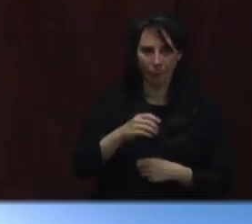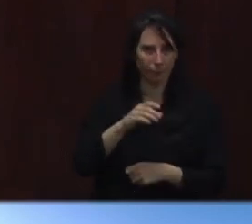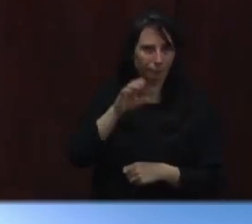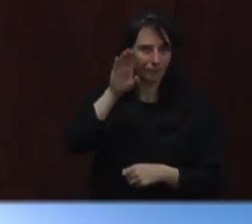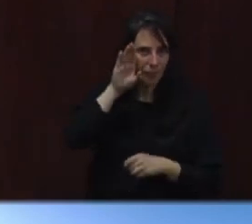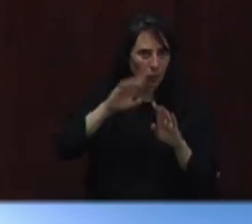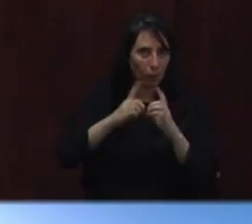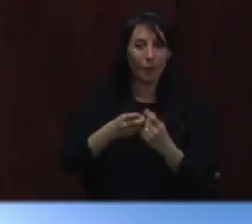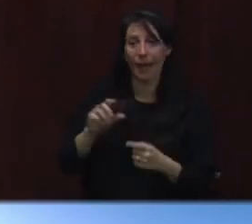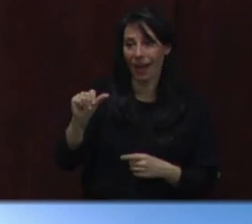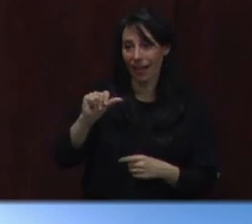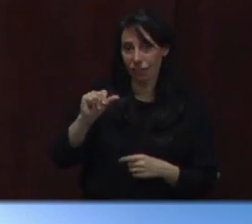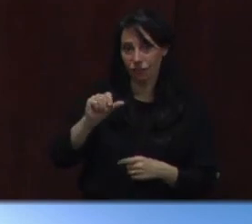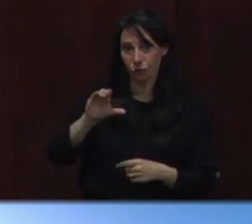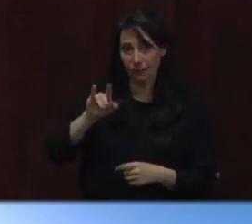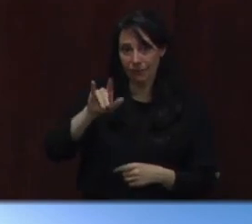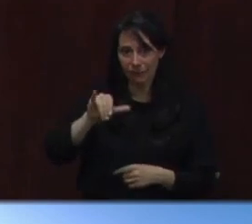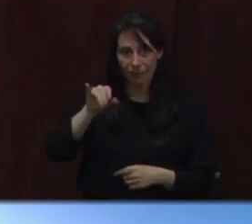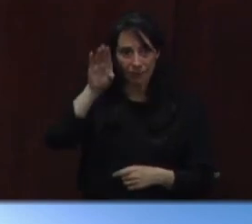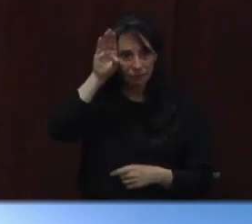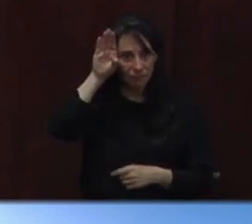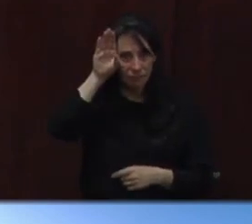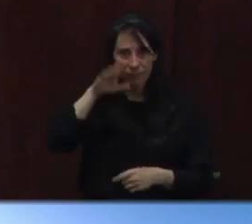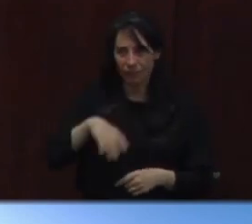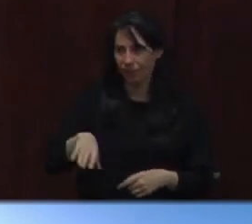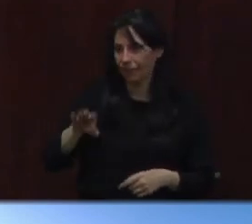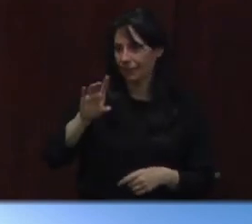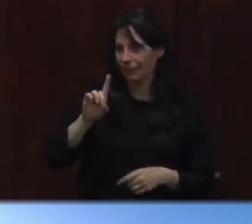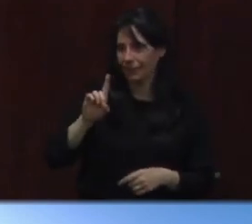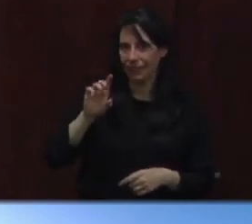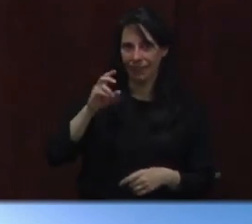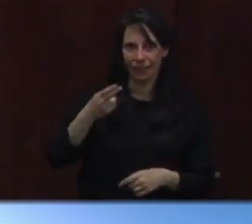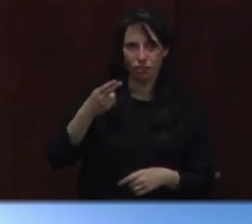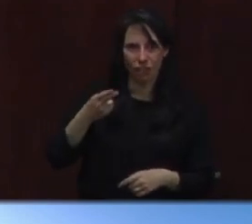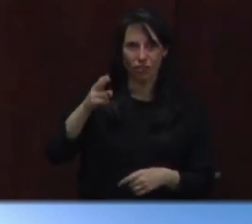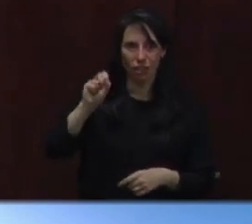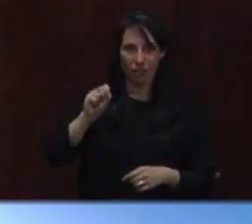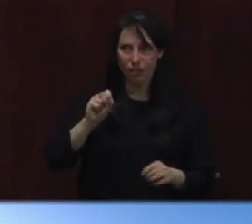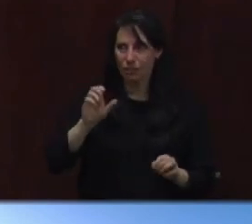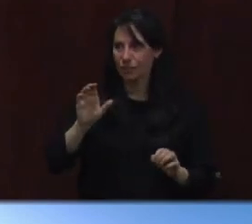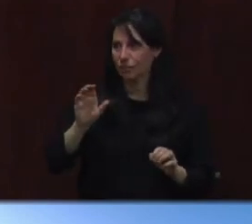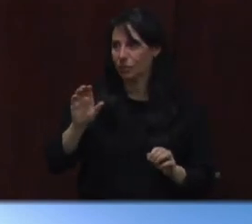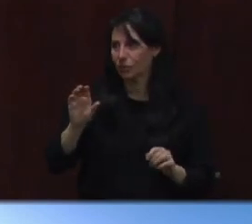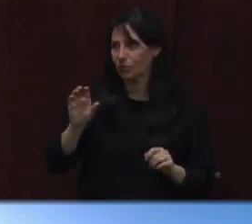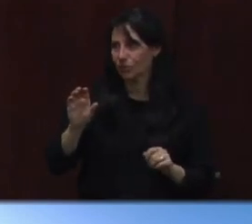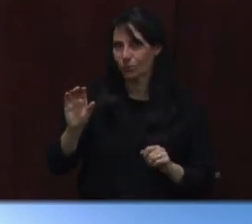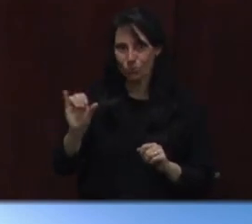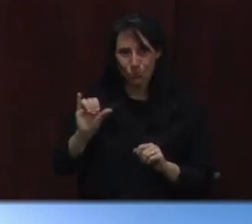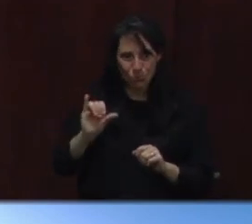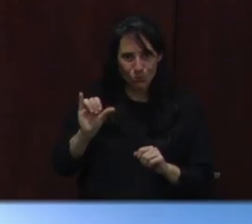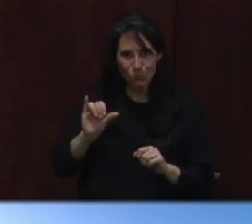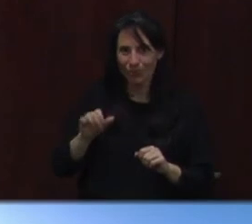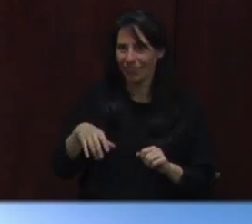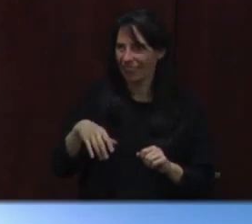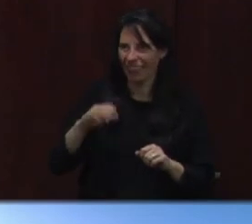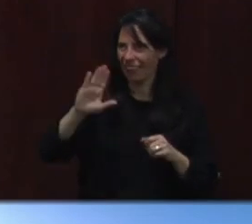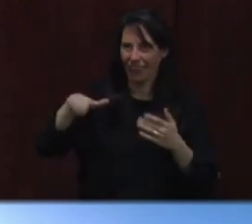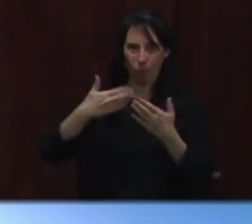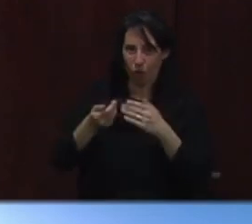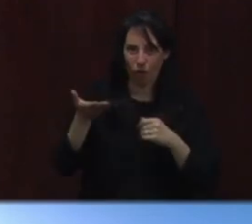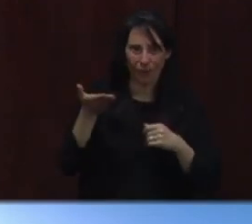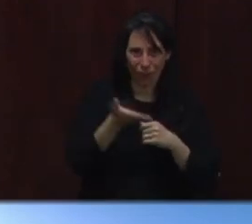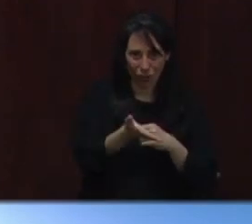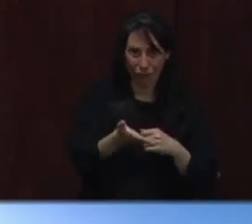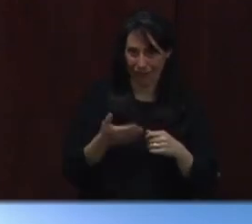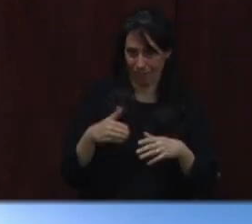Department also came out. For Health and Human Service, you heard Fletch's voice is a little bit broken because he was out there as well this morning since 4 o'clock and he's still